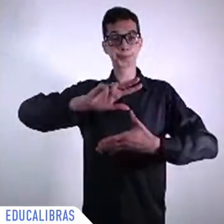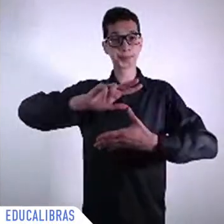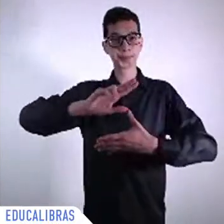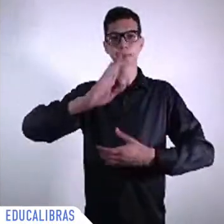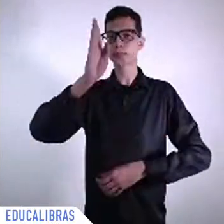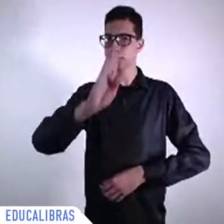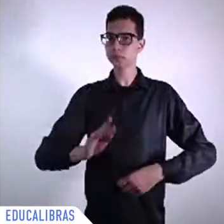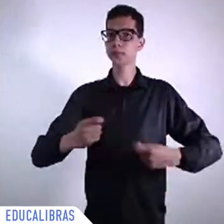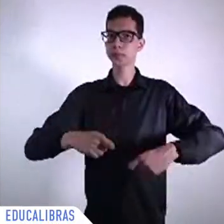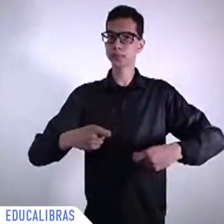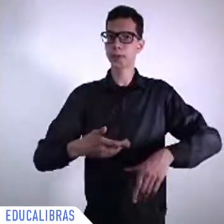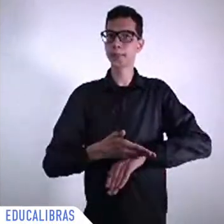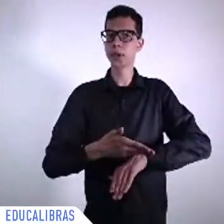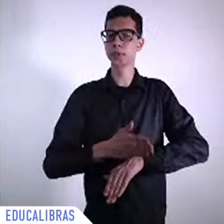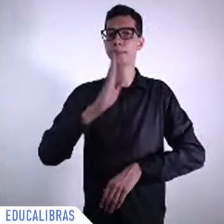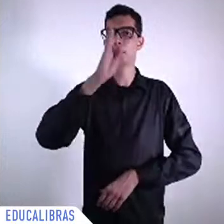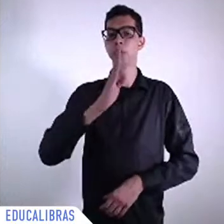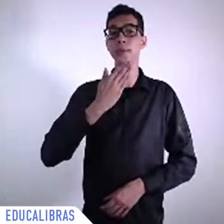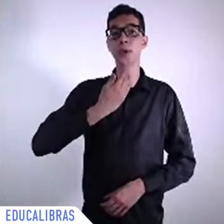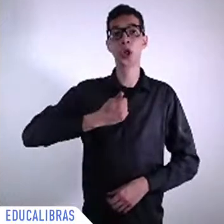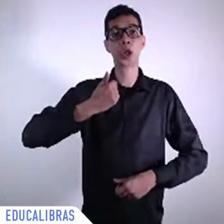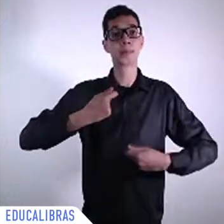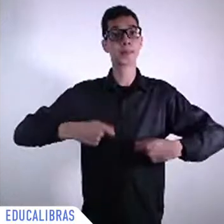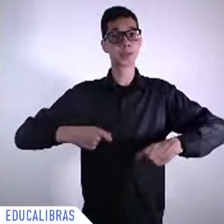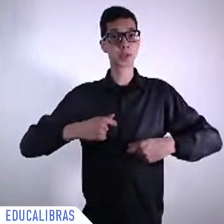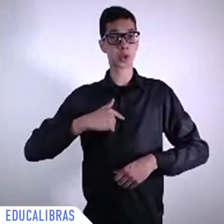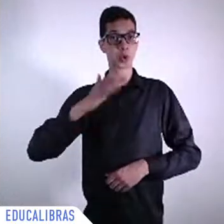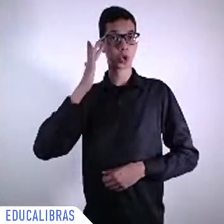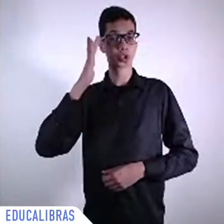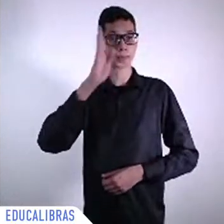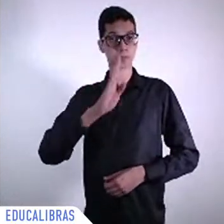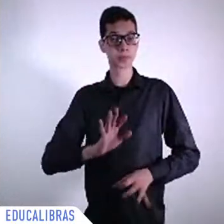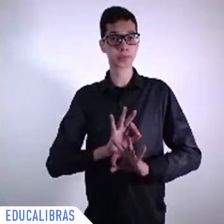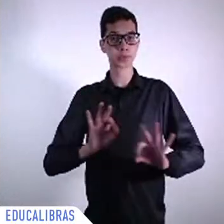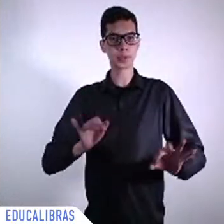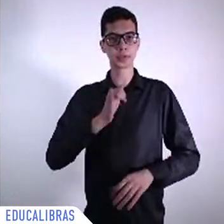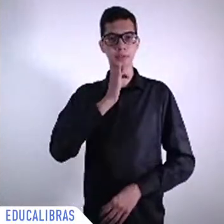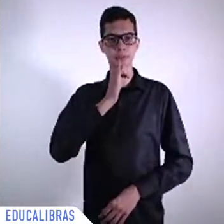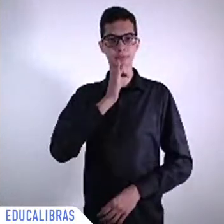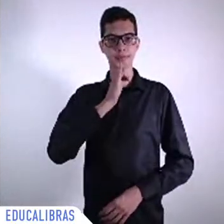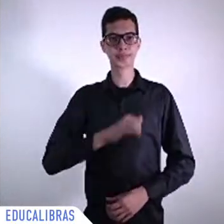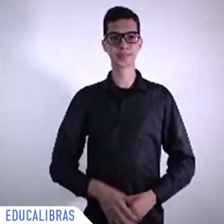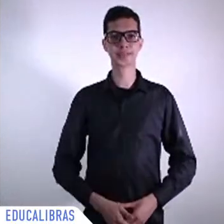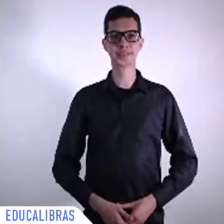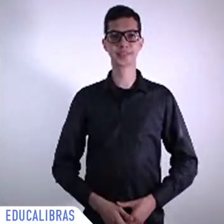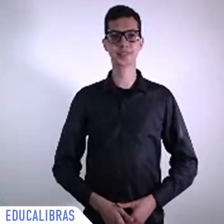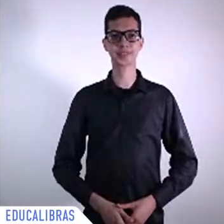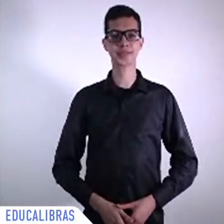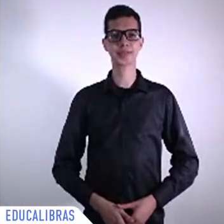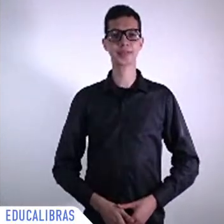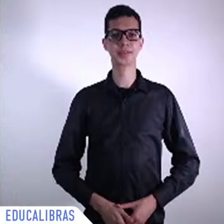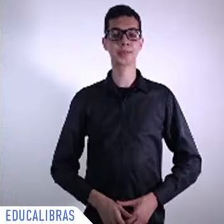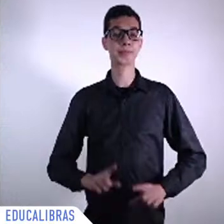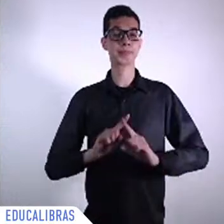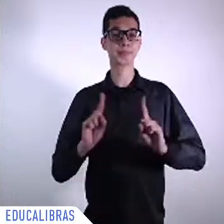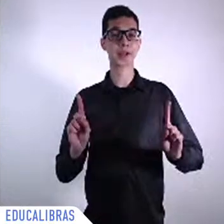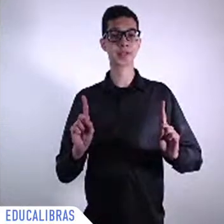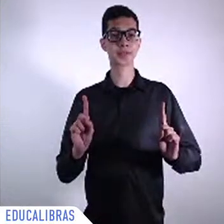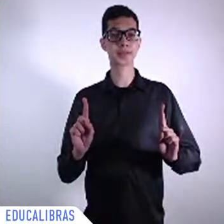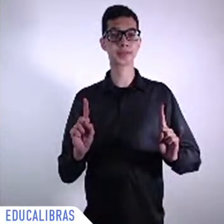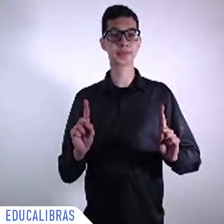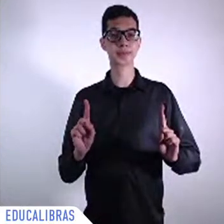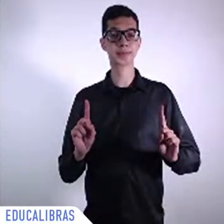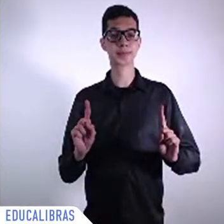it's very difficult and I mean Brazil is member of BRICS if you think in terms of